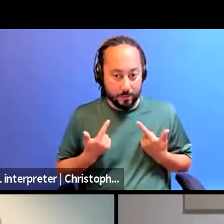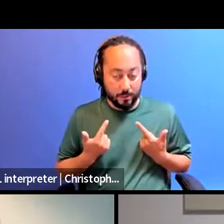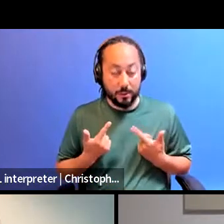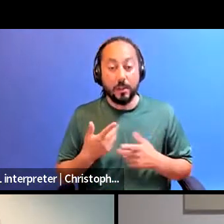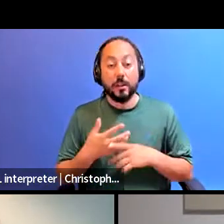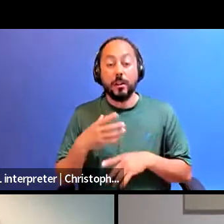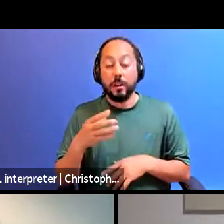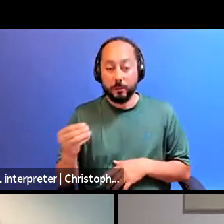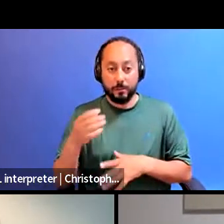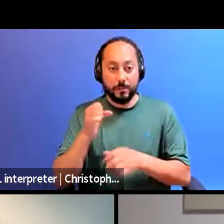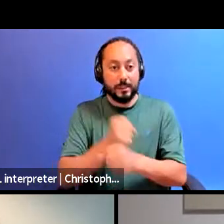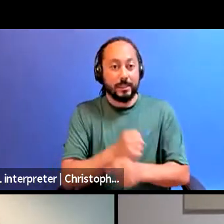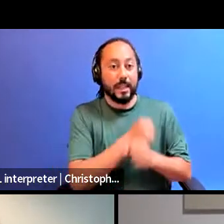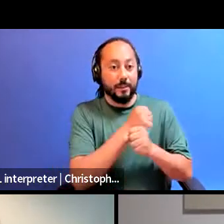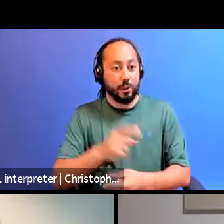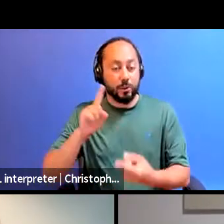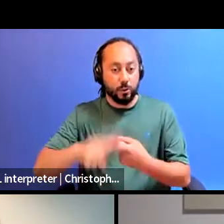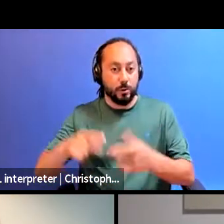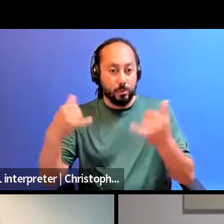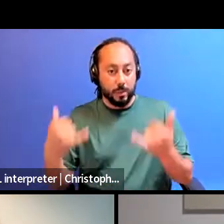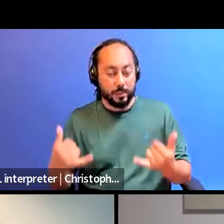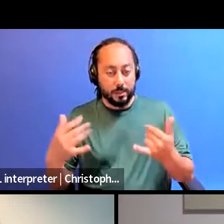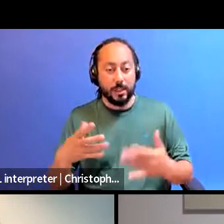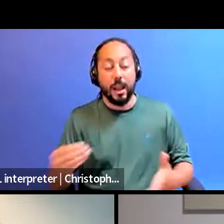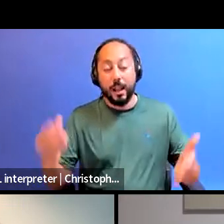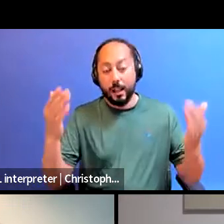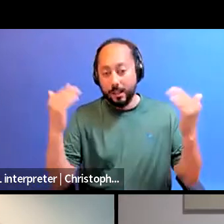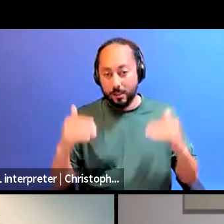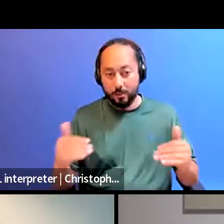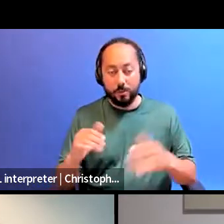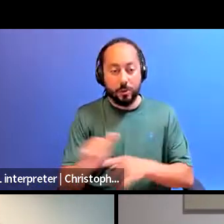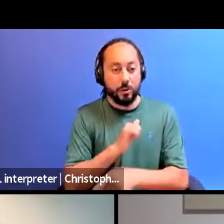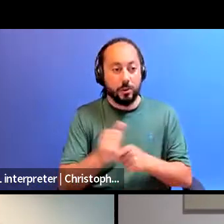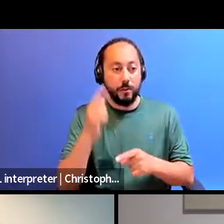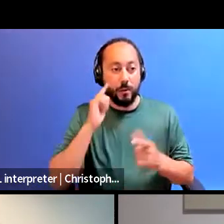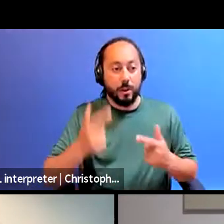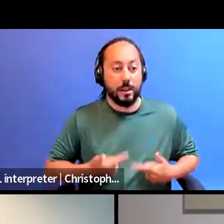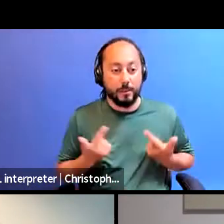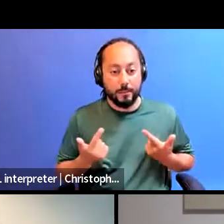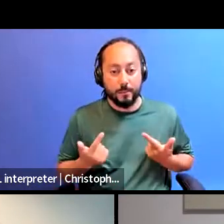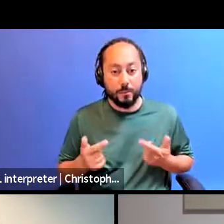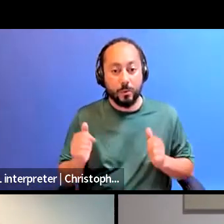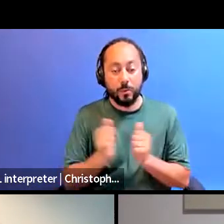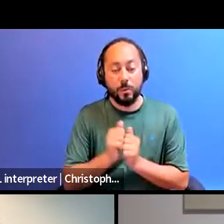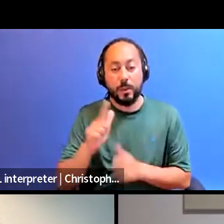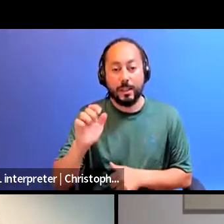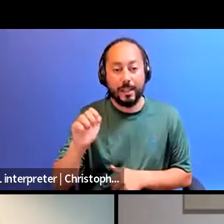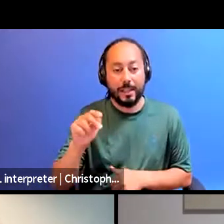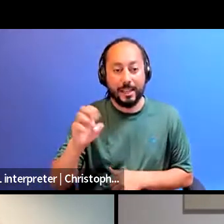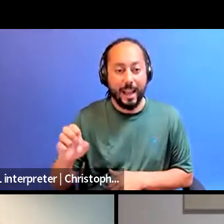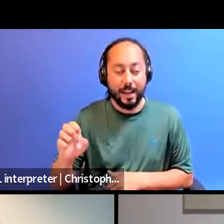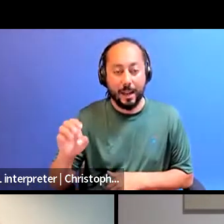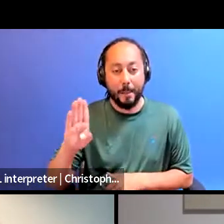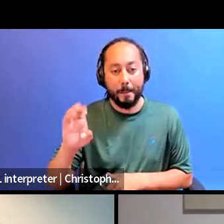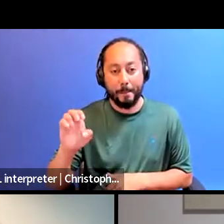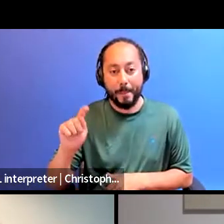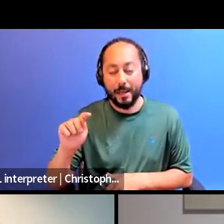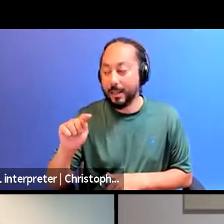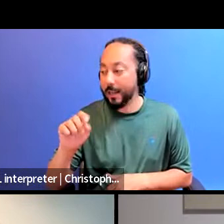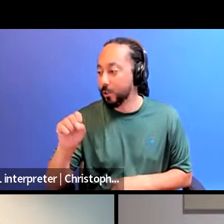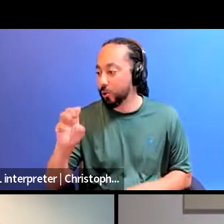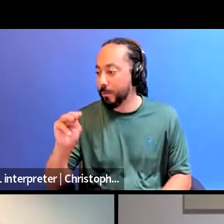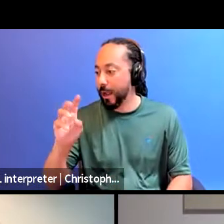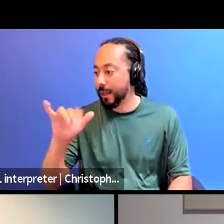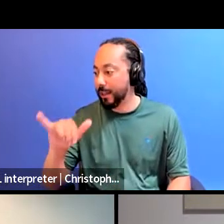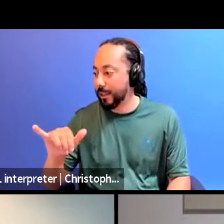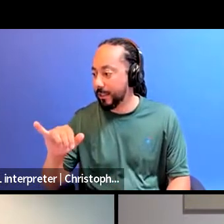the Present, and Rehearsals for Living with Leanne Bettasumaki Simpson. And she too is a member of